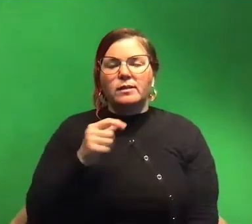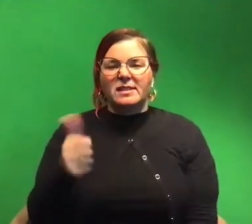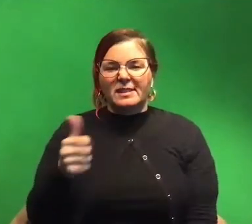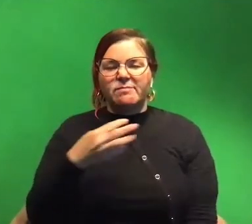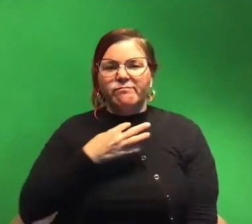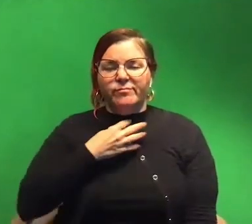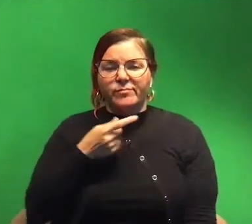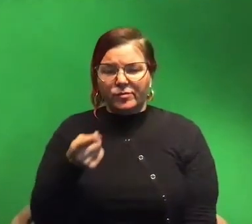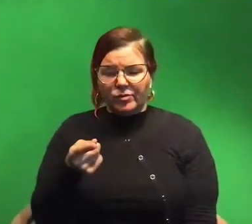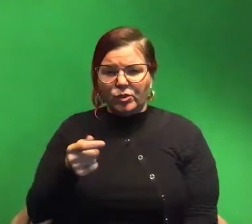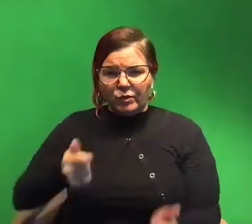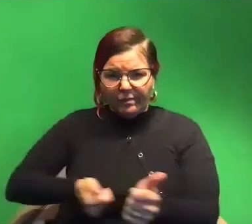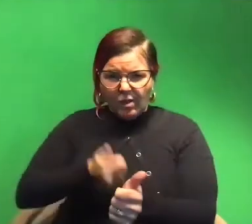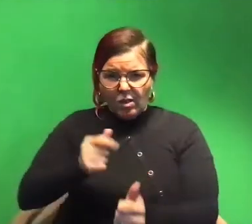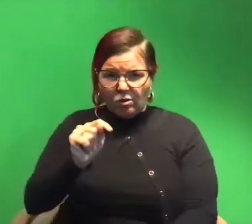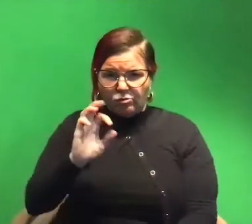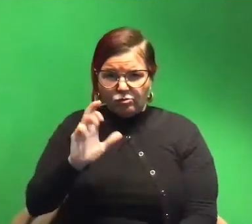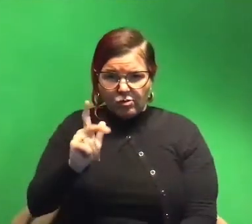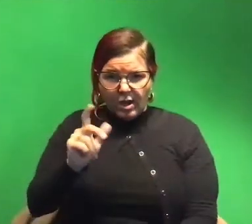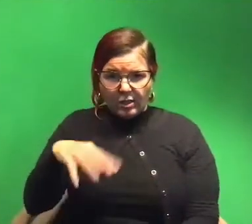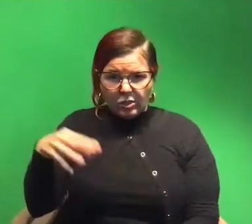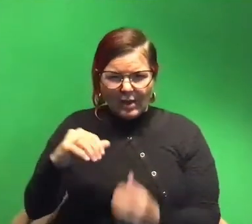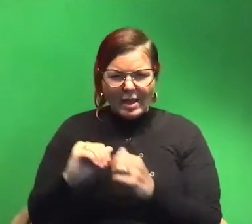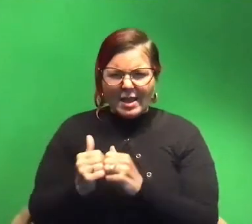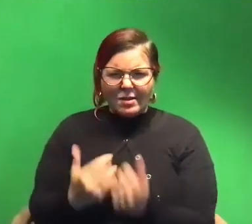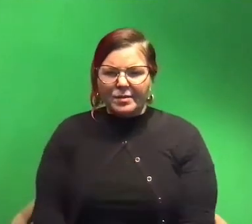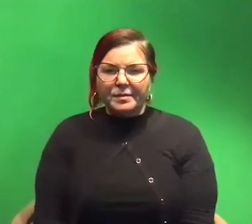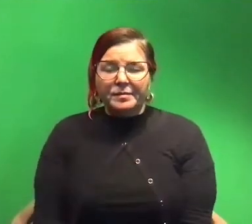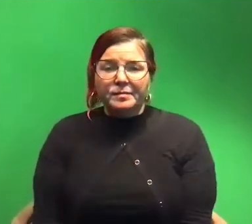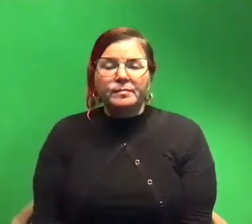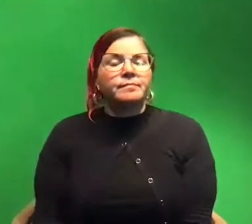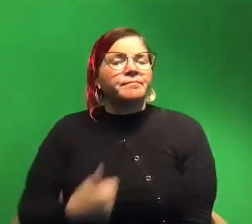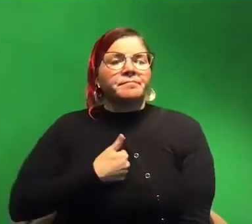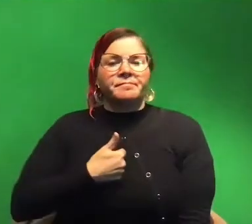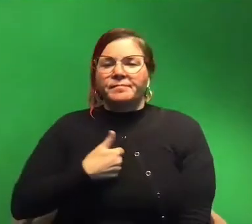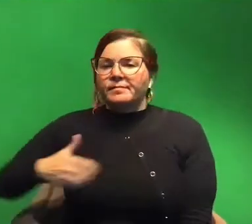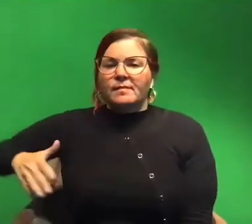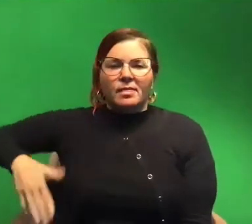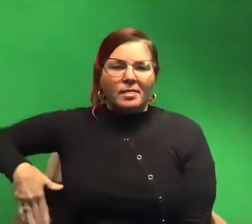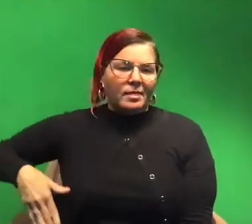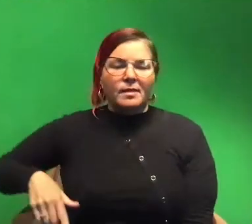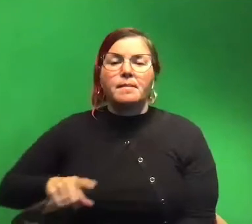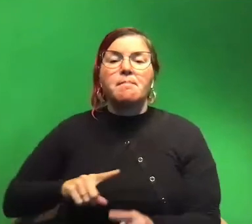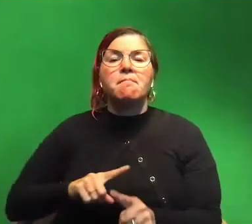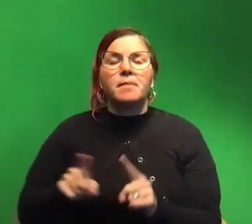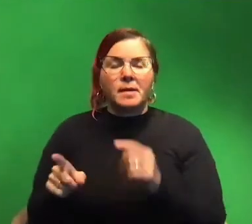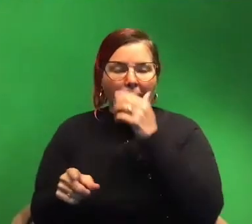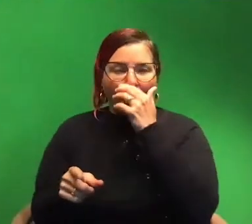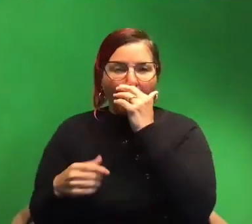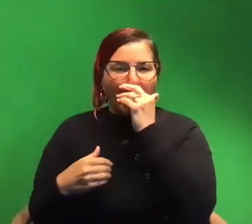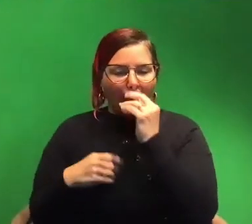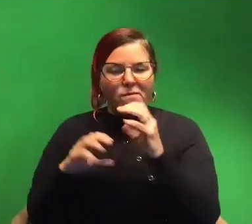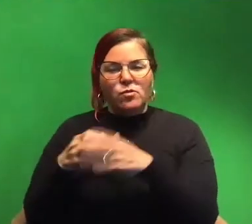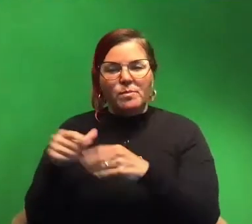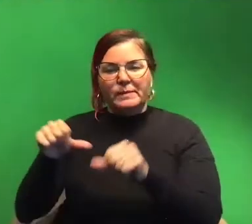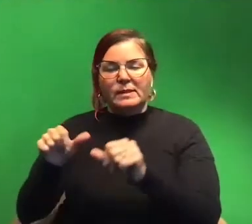ever track squid and if so how do you track them i have not done that but there is a group of scientists